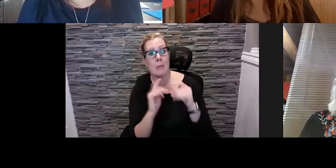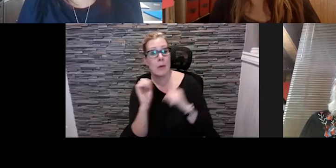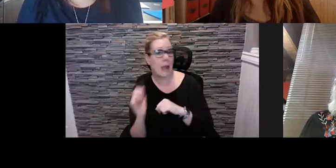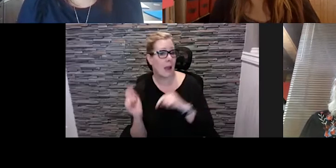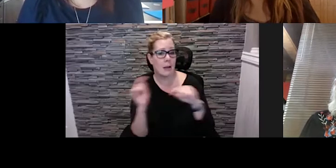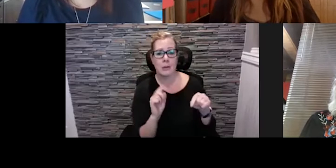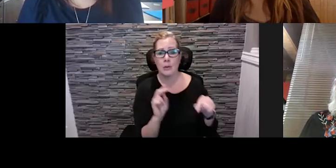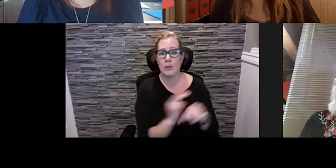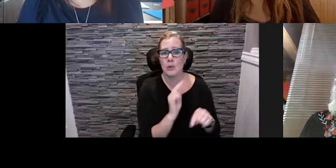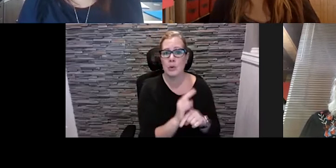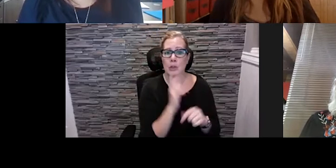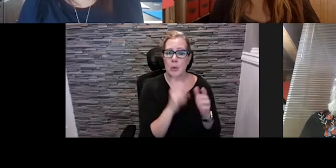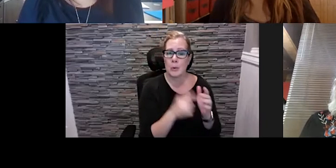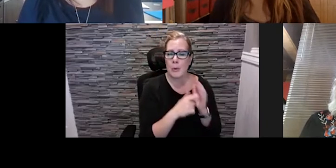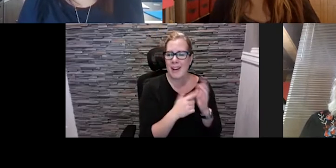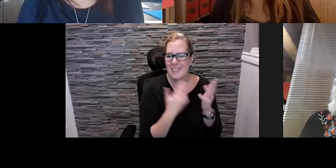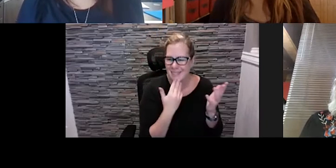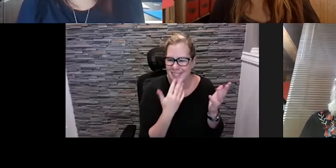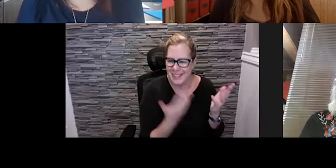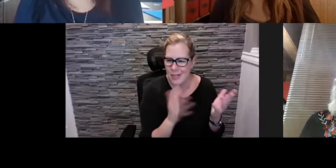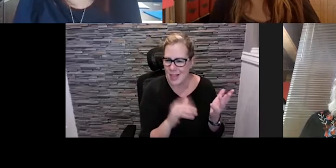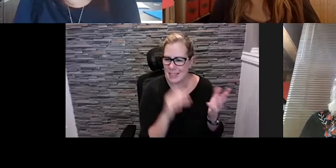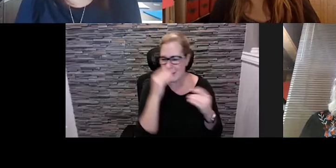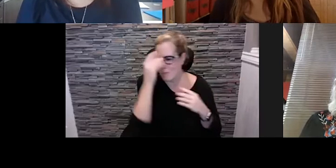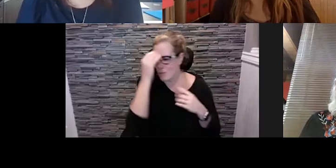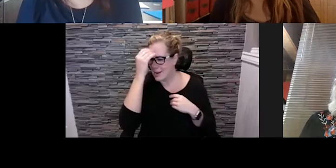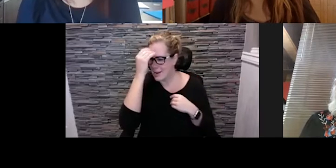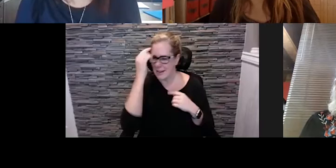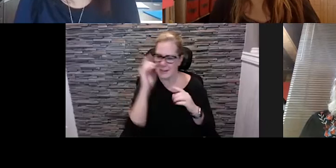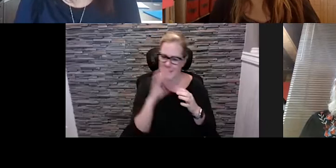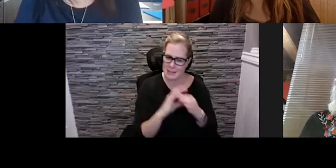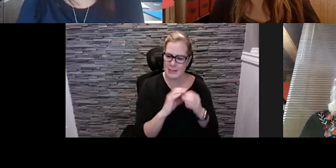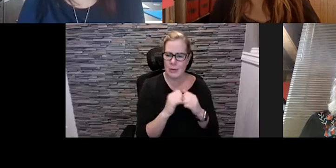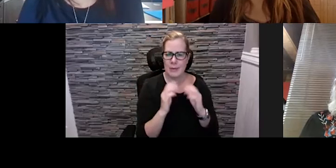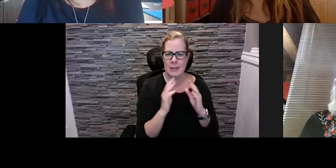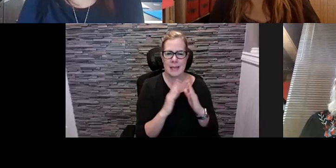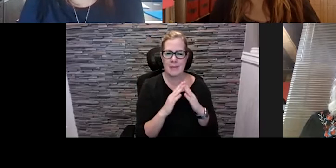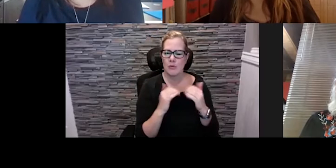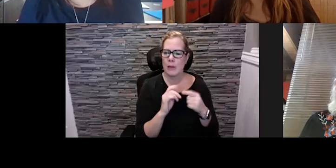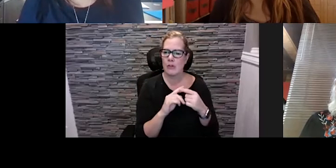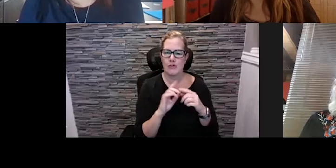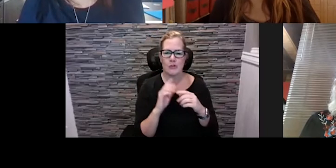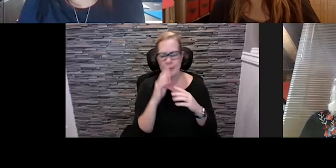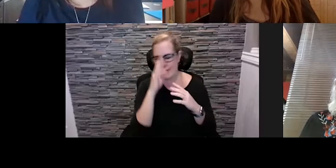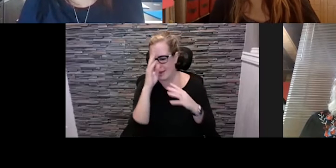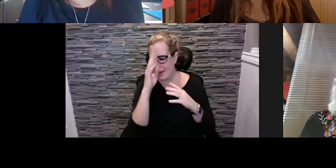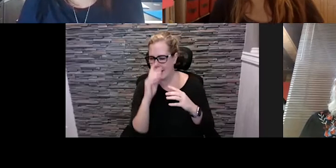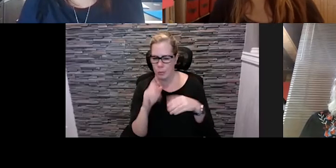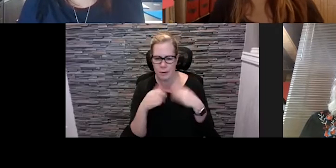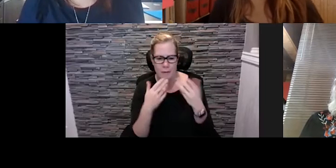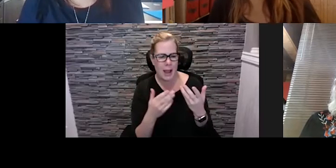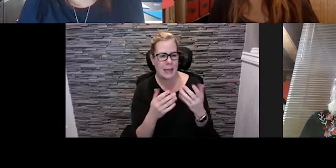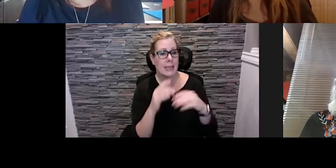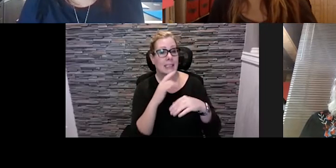who um who would need it so that's where my brain of the downtown is at right now with providing amenity space for people to get